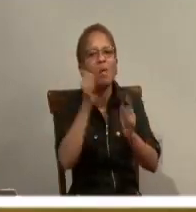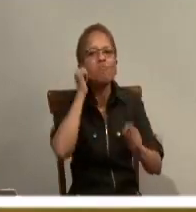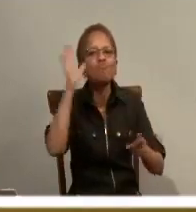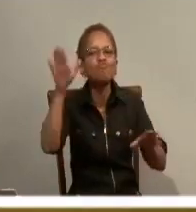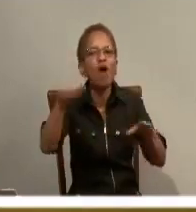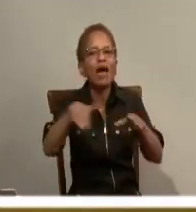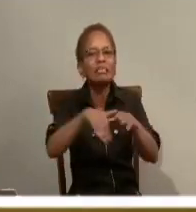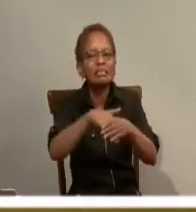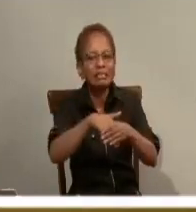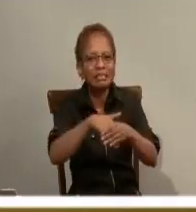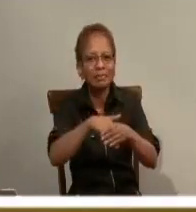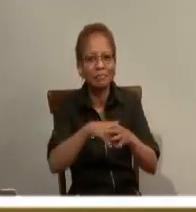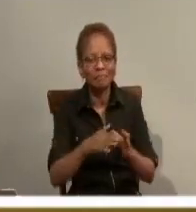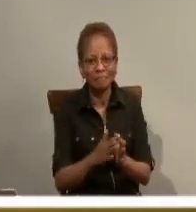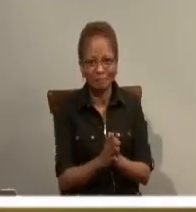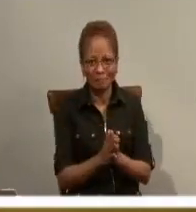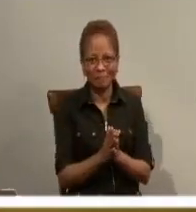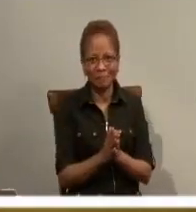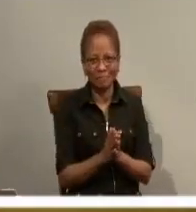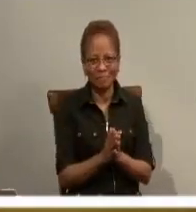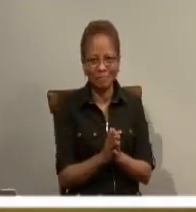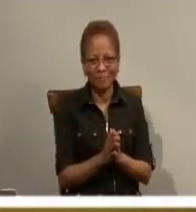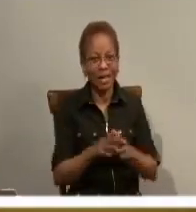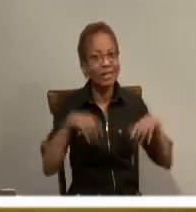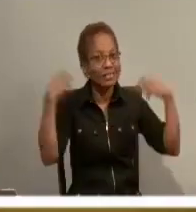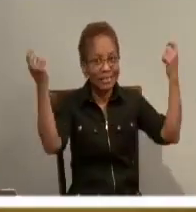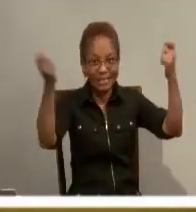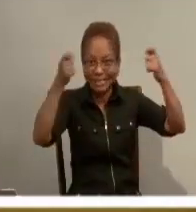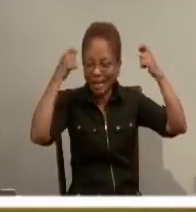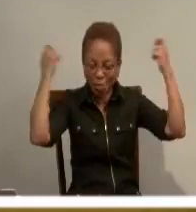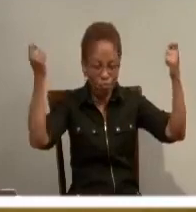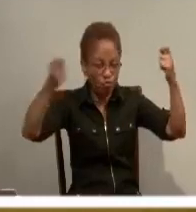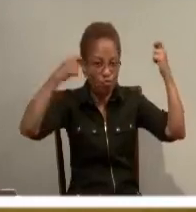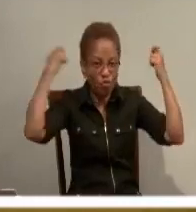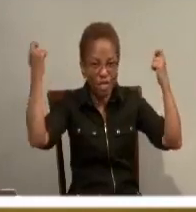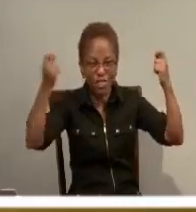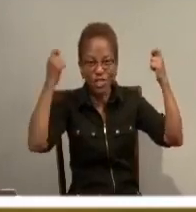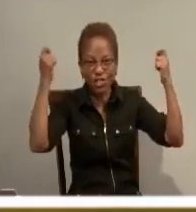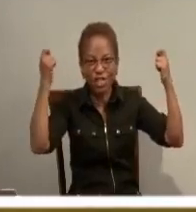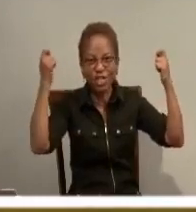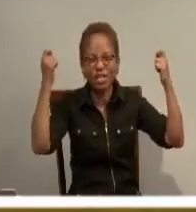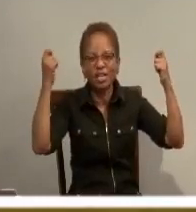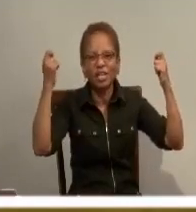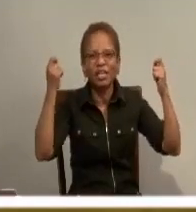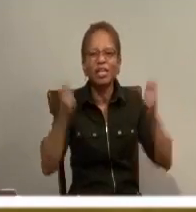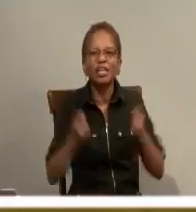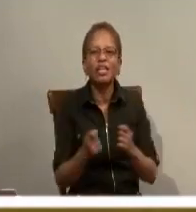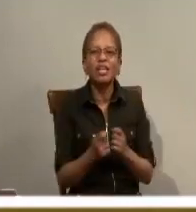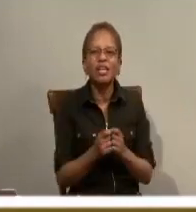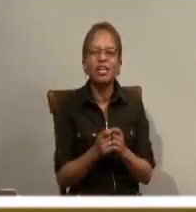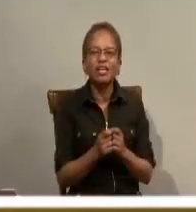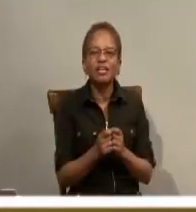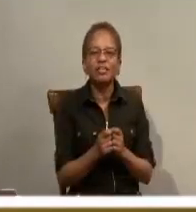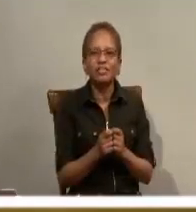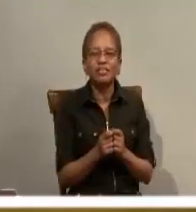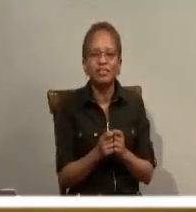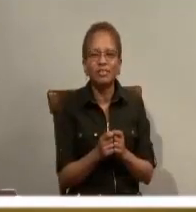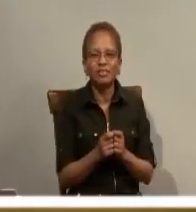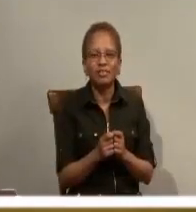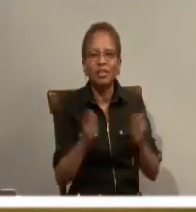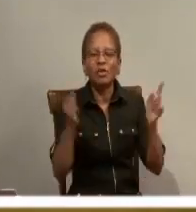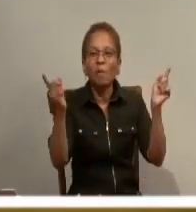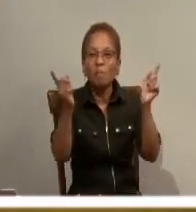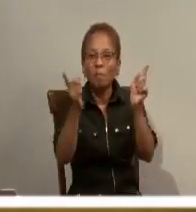the marriage of the lamb and his bride. And so the encounter with God, the encounter with